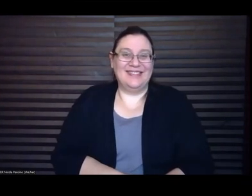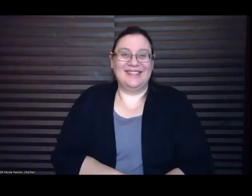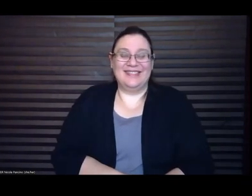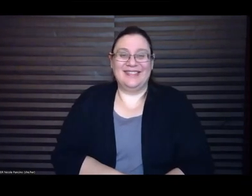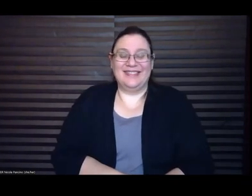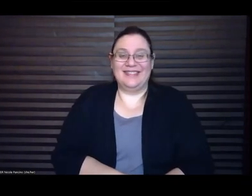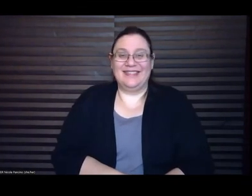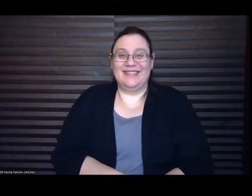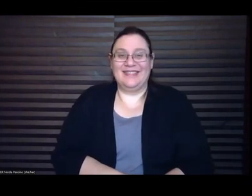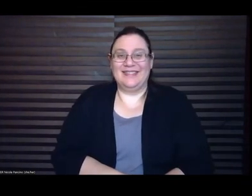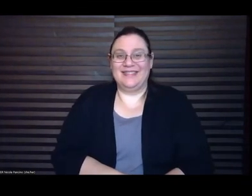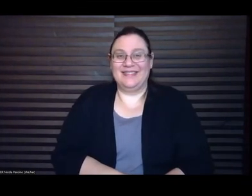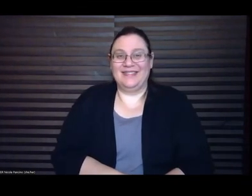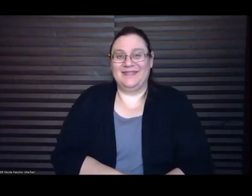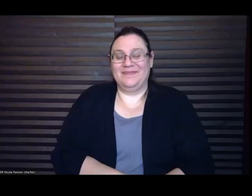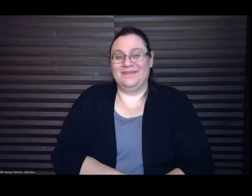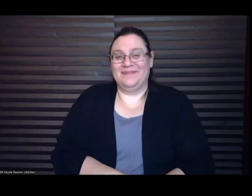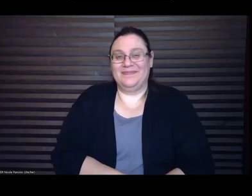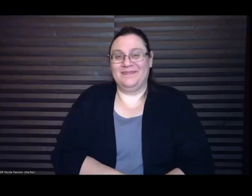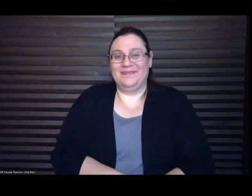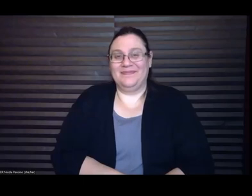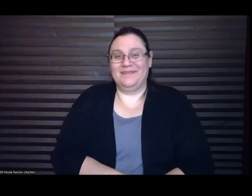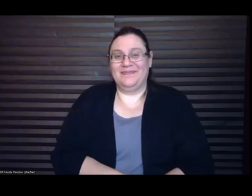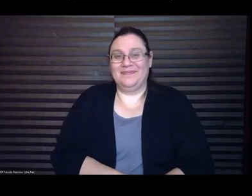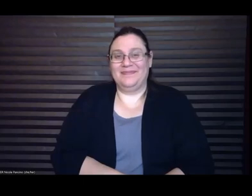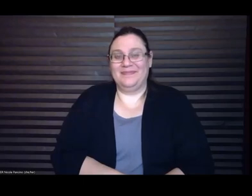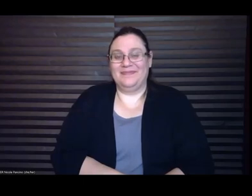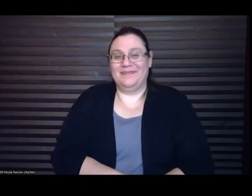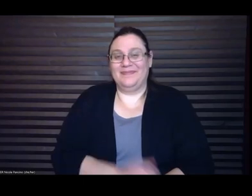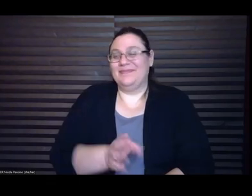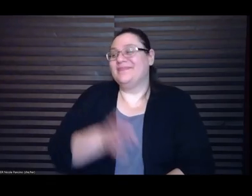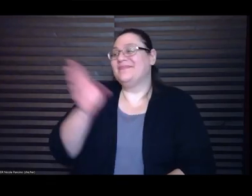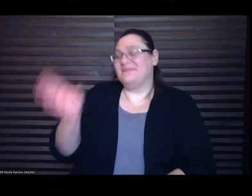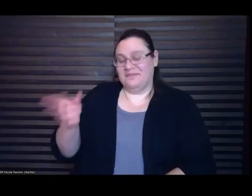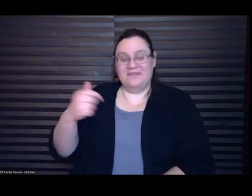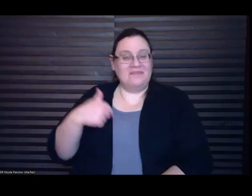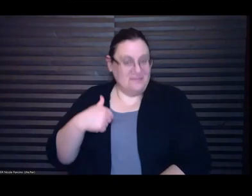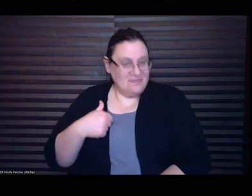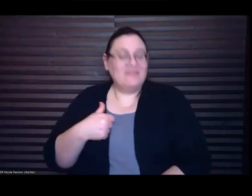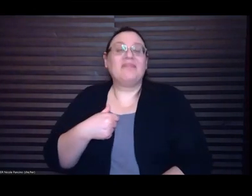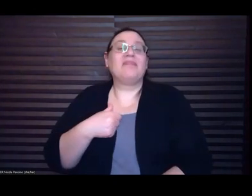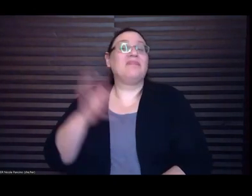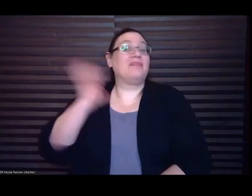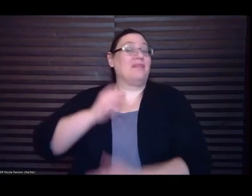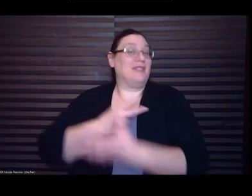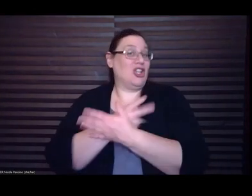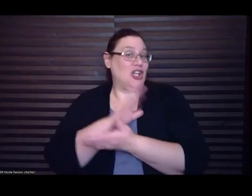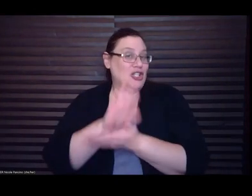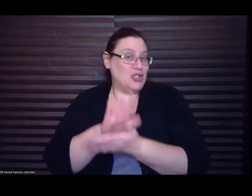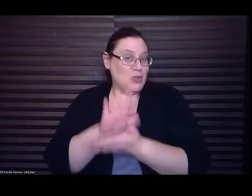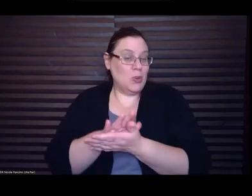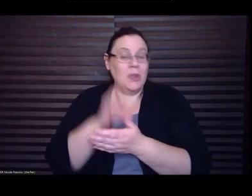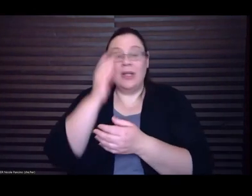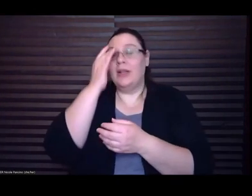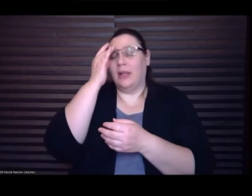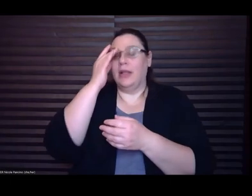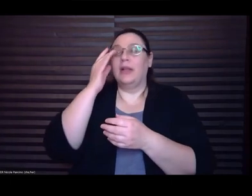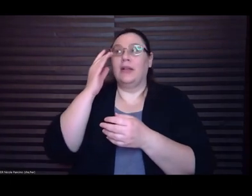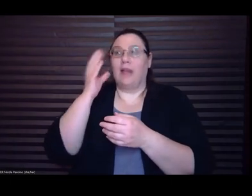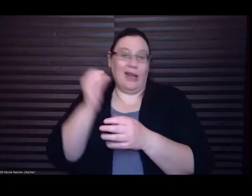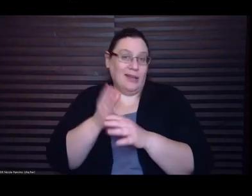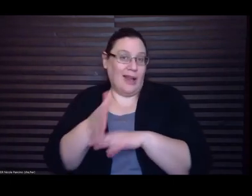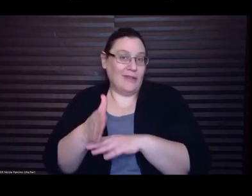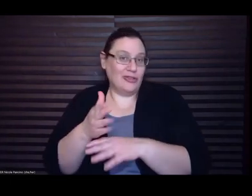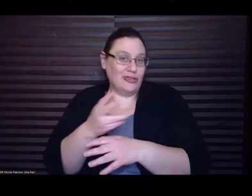so I when I was in graduate school and also after I really sort of avoided